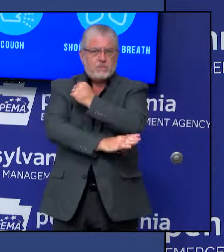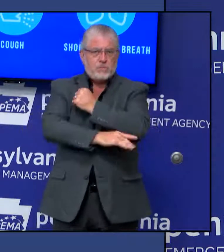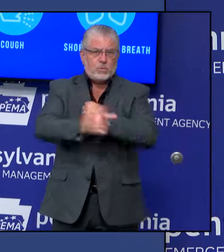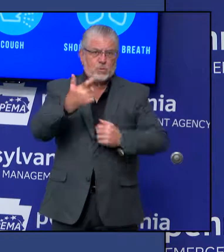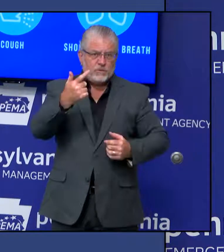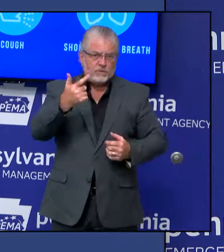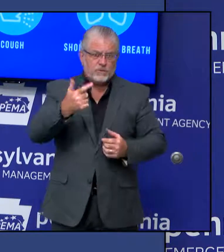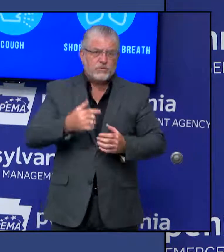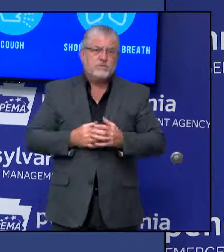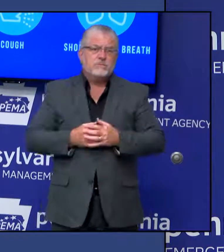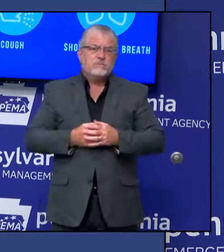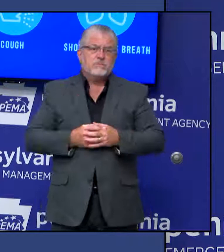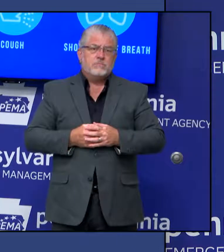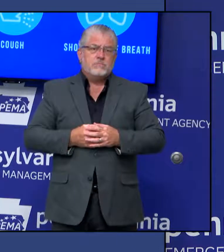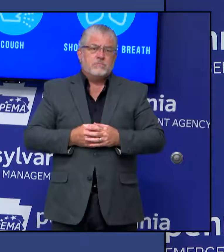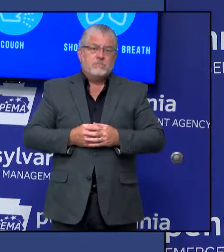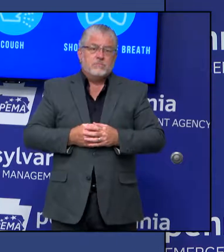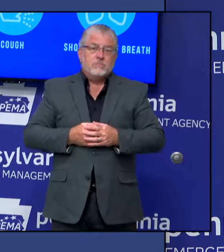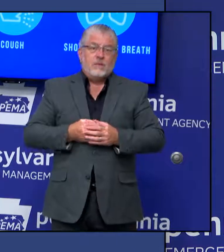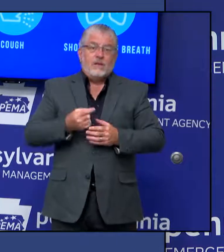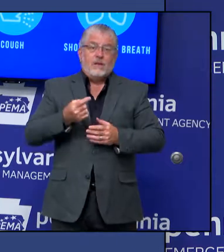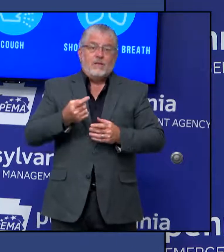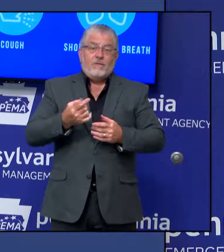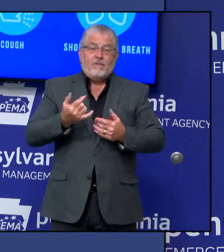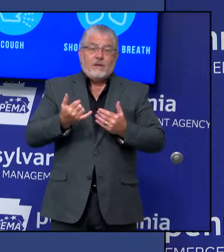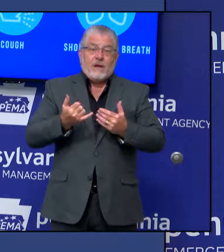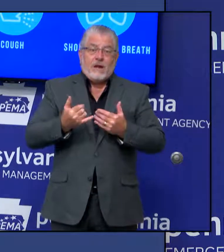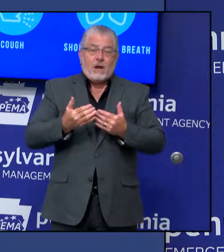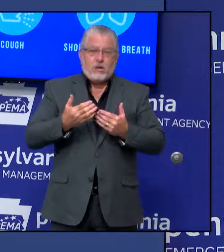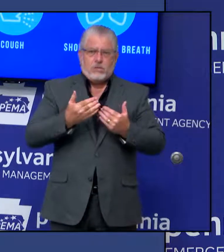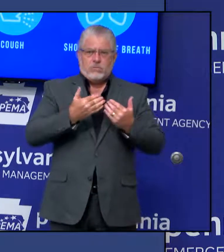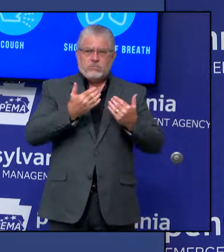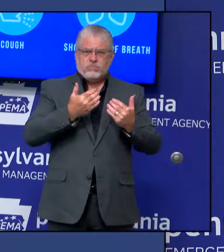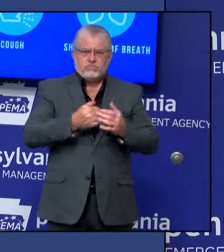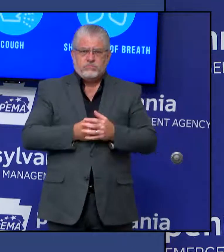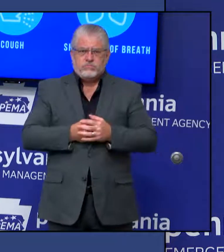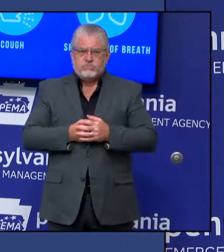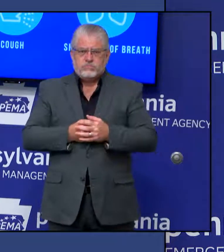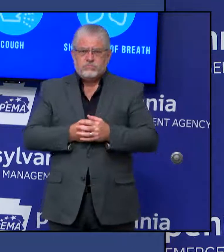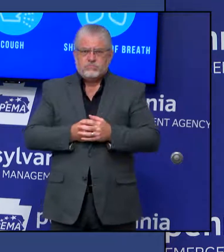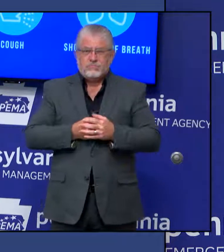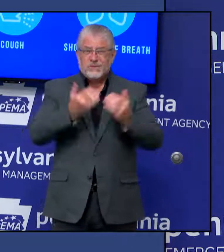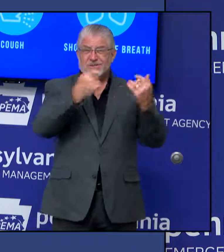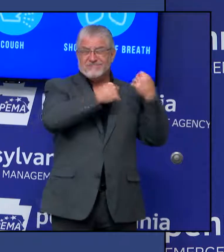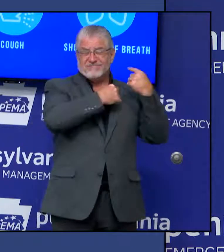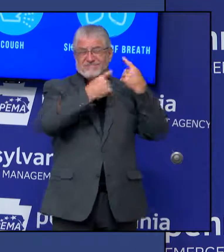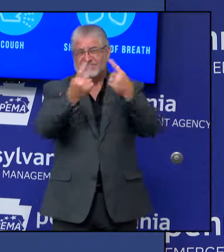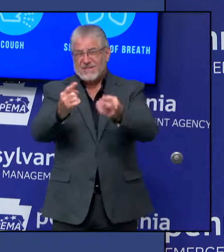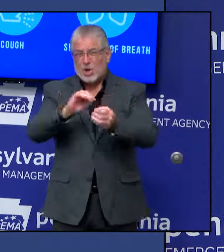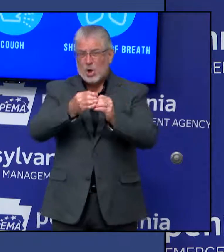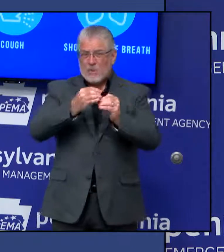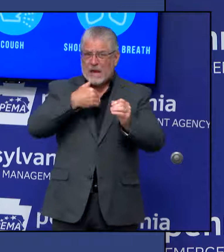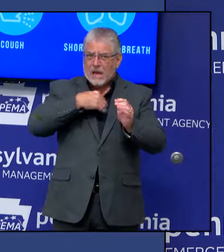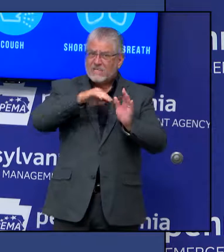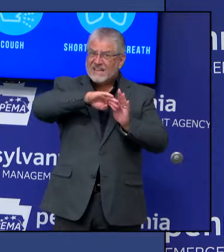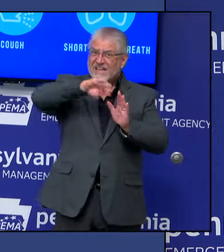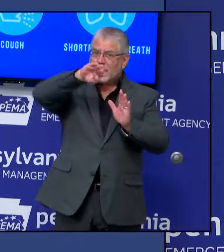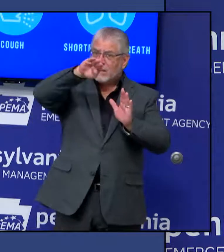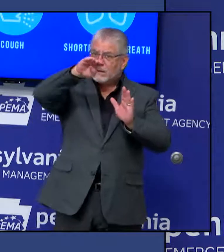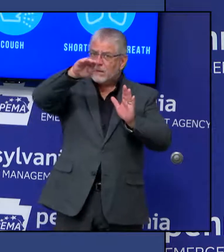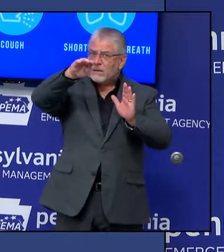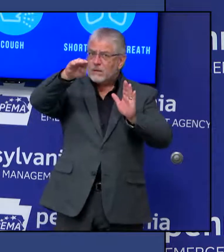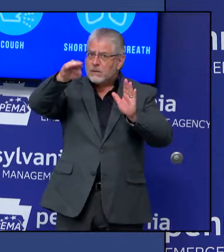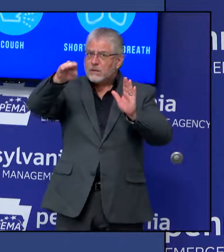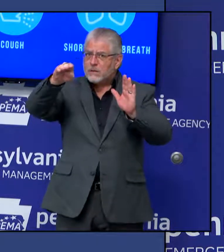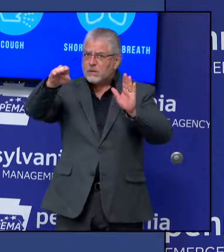specific step now because of the progress that we have made. And we do realize, of course, the significant impact upon the restaurant